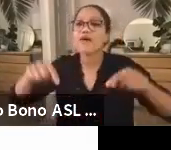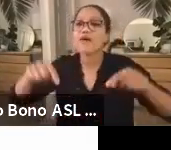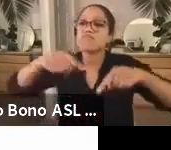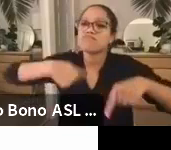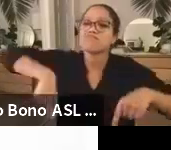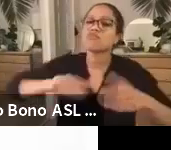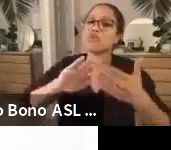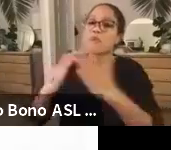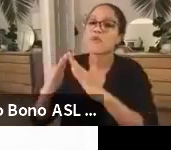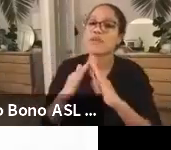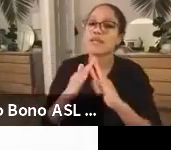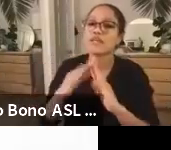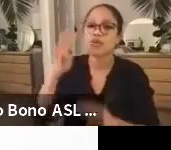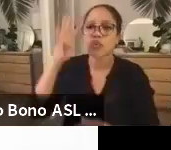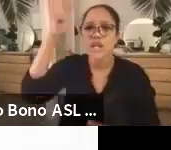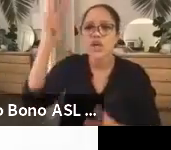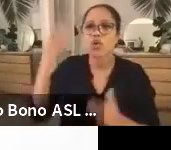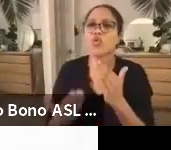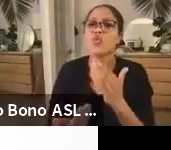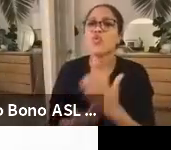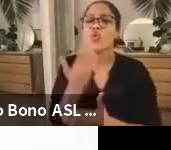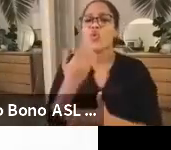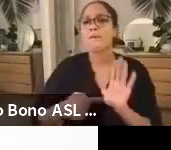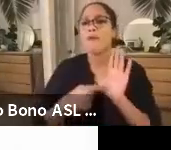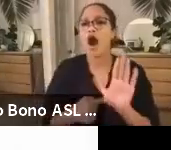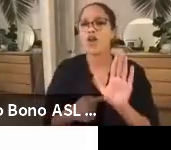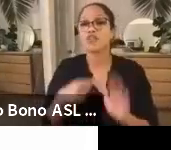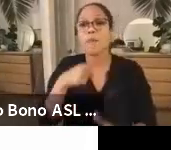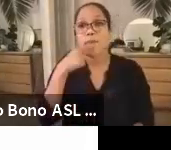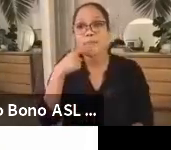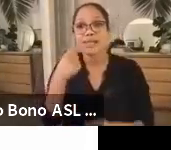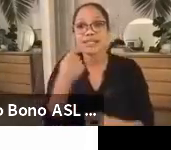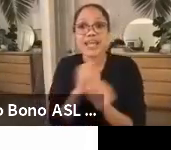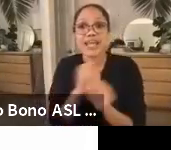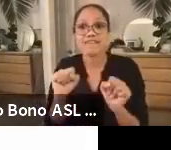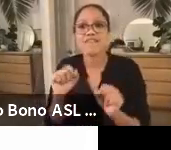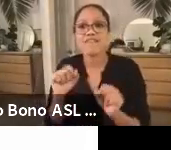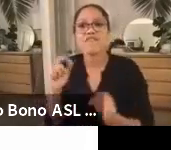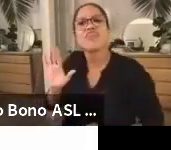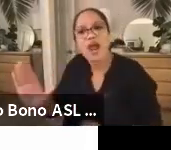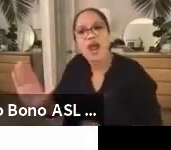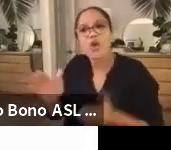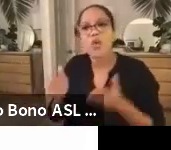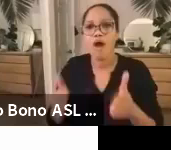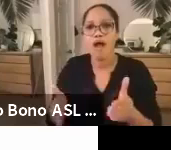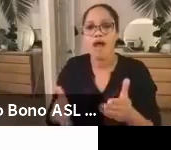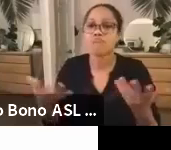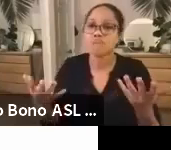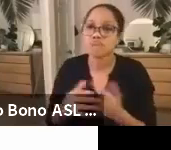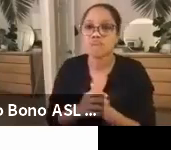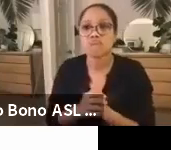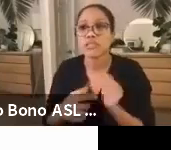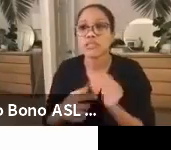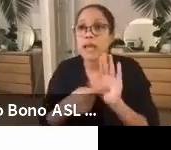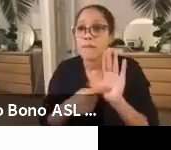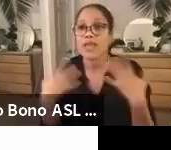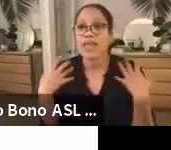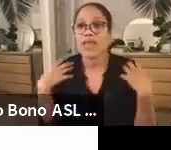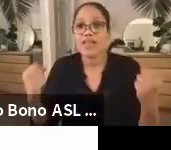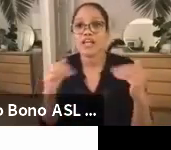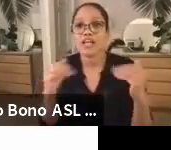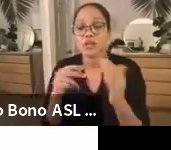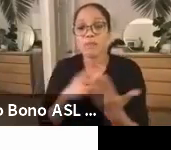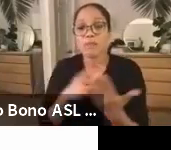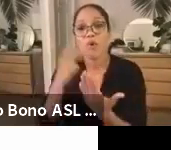safety on their own terms. These could be healing justice programs, violence and abuse